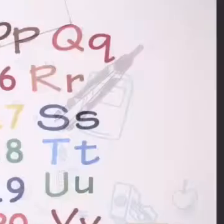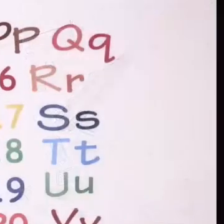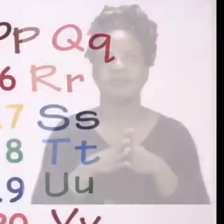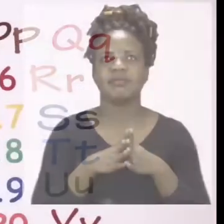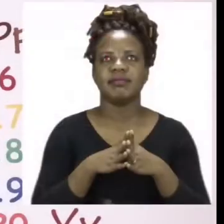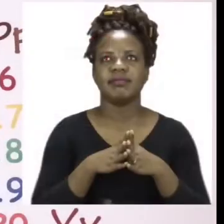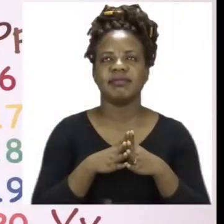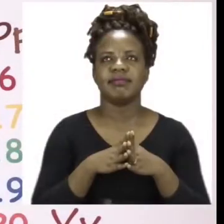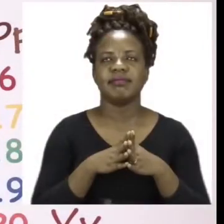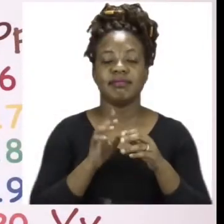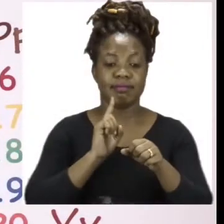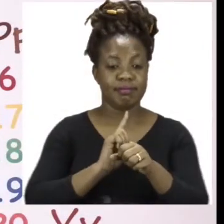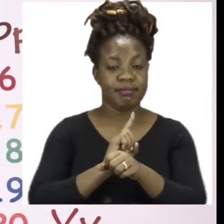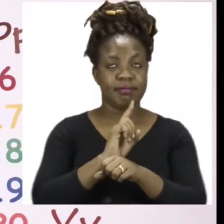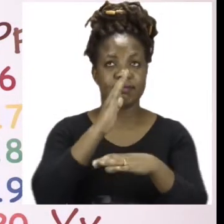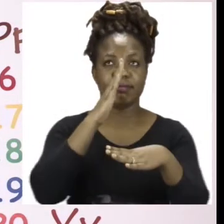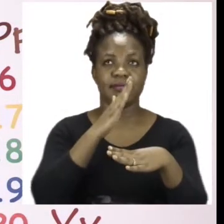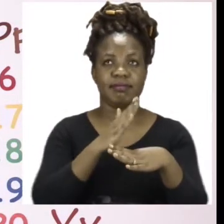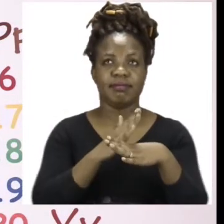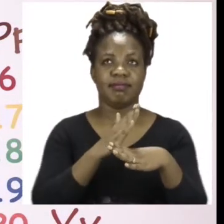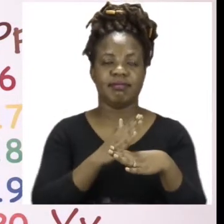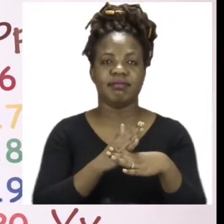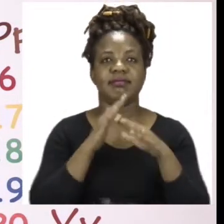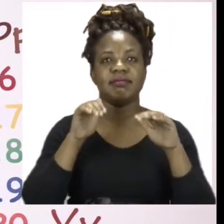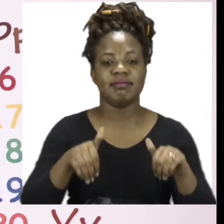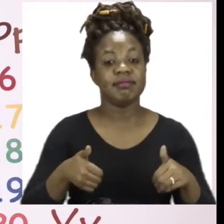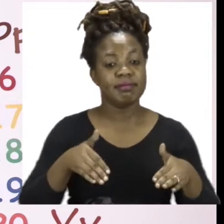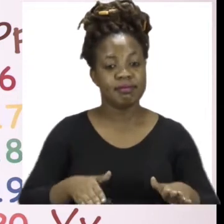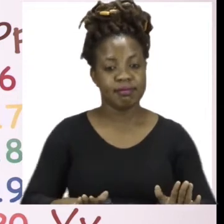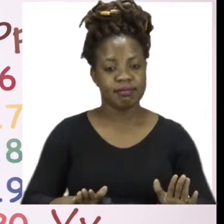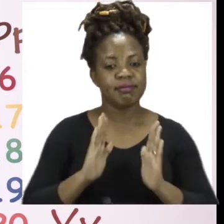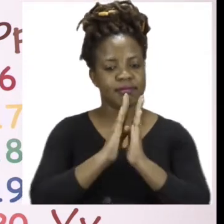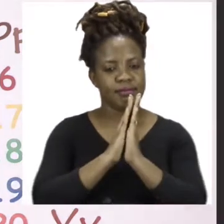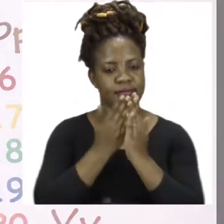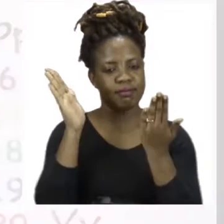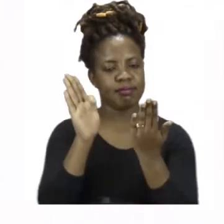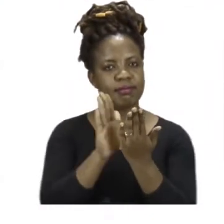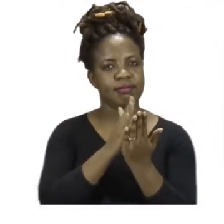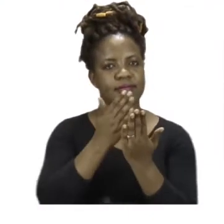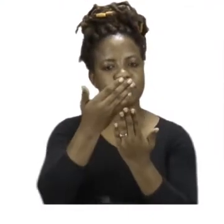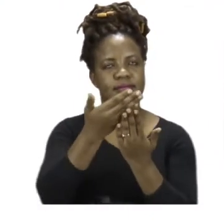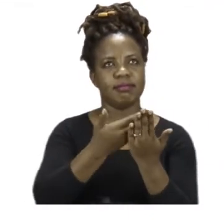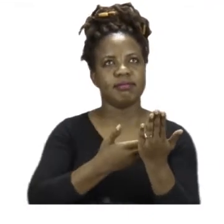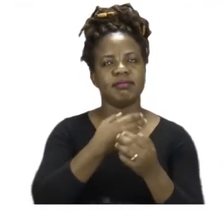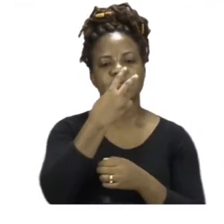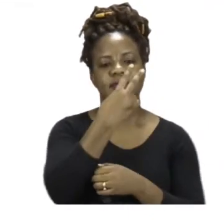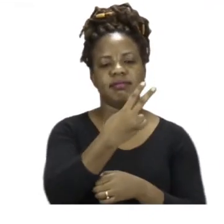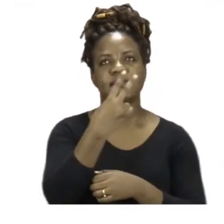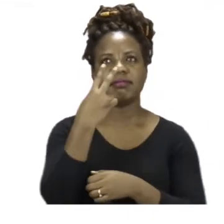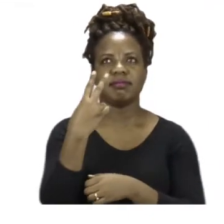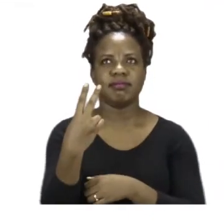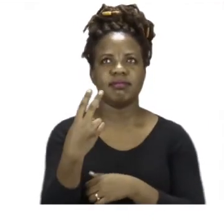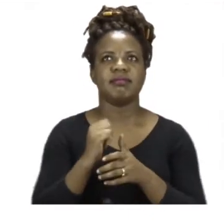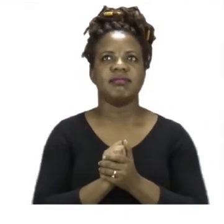For our first exercise boys and girls let's turn to page 22. On page 22